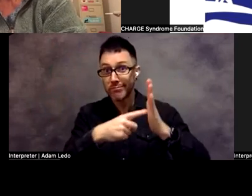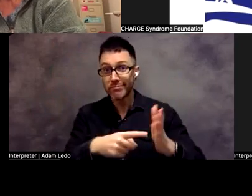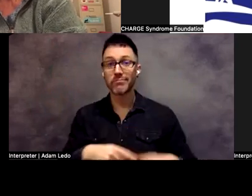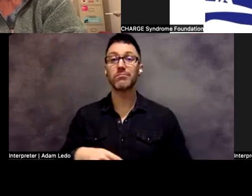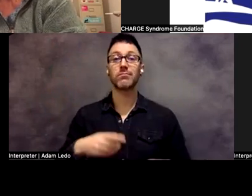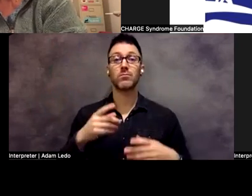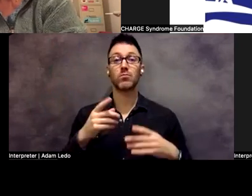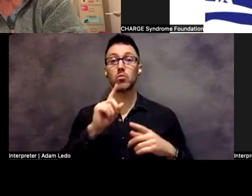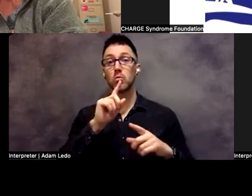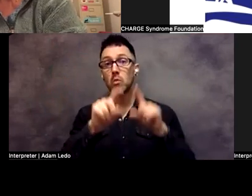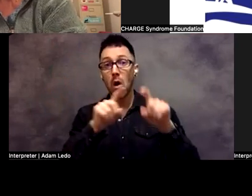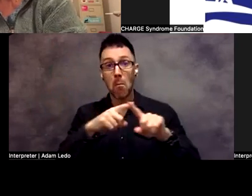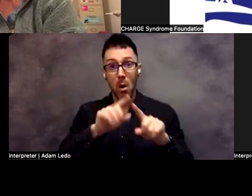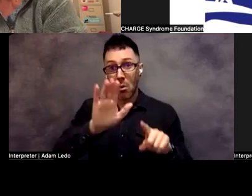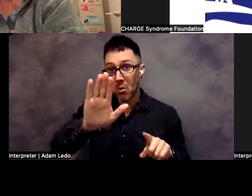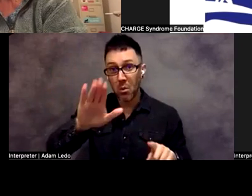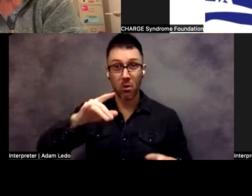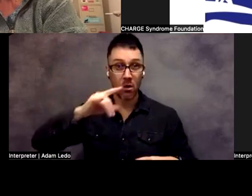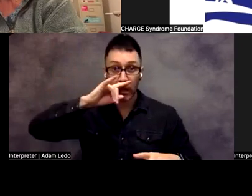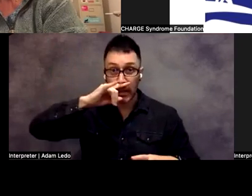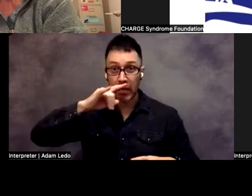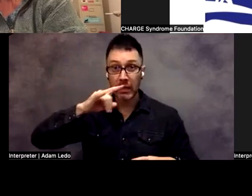be related to your own child or students that you're supporting?